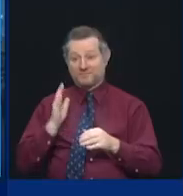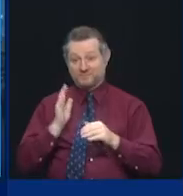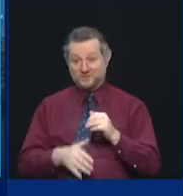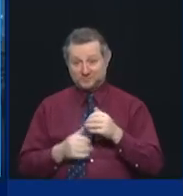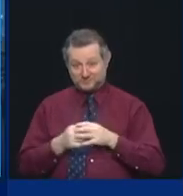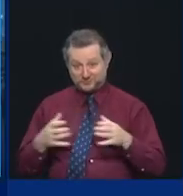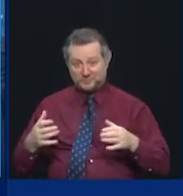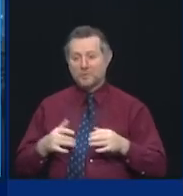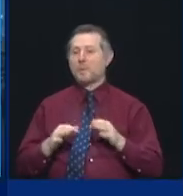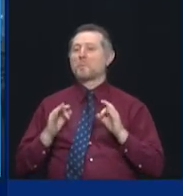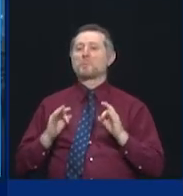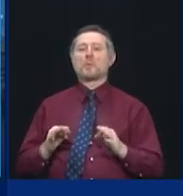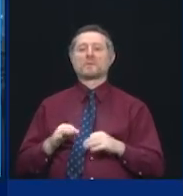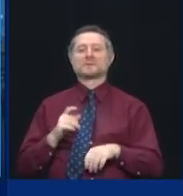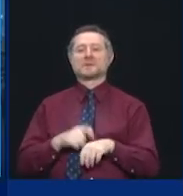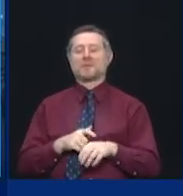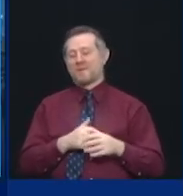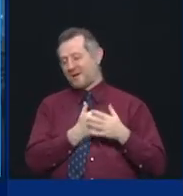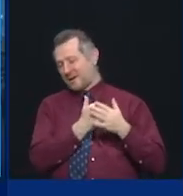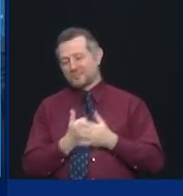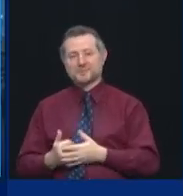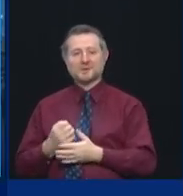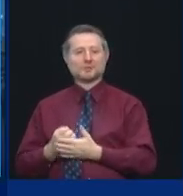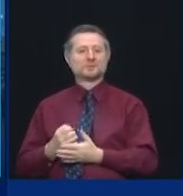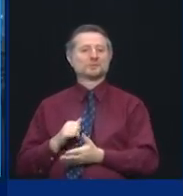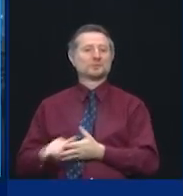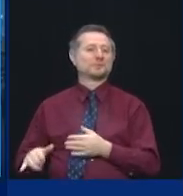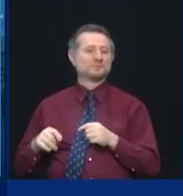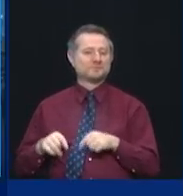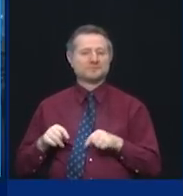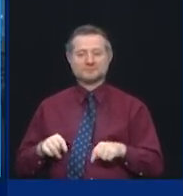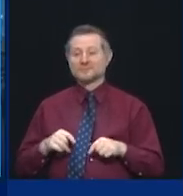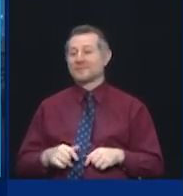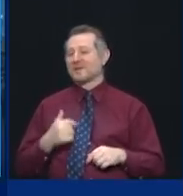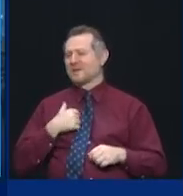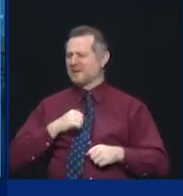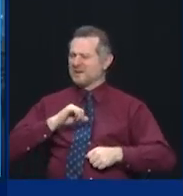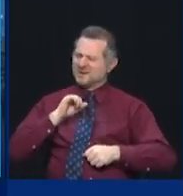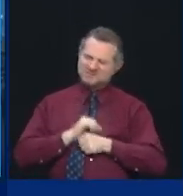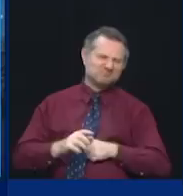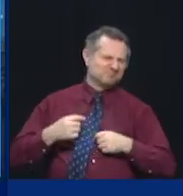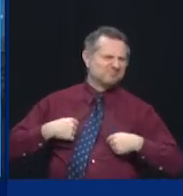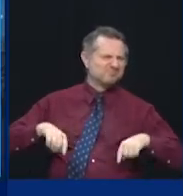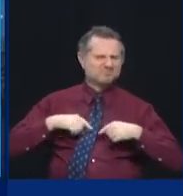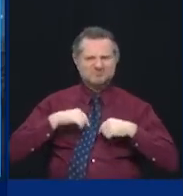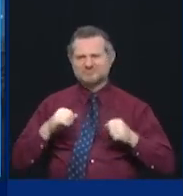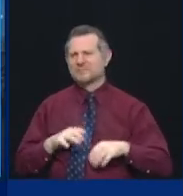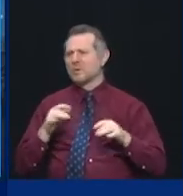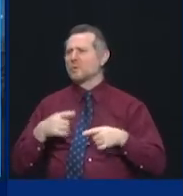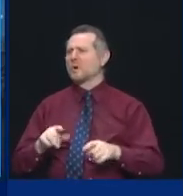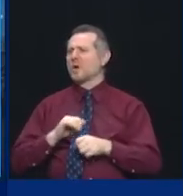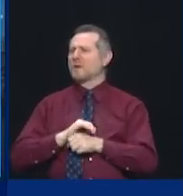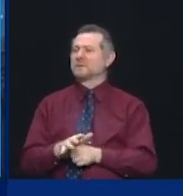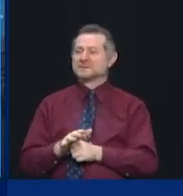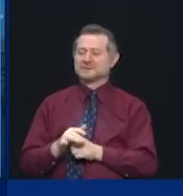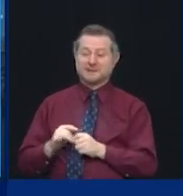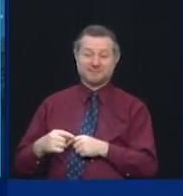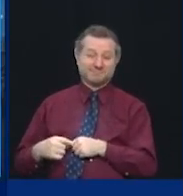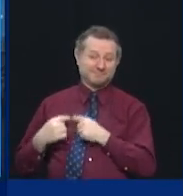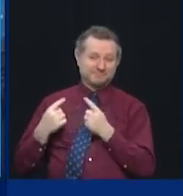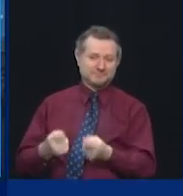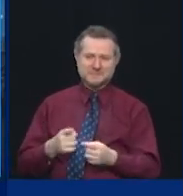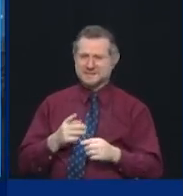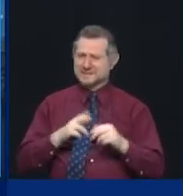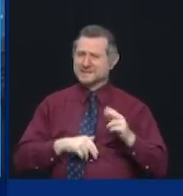We worked to continue the project through COVID, because we knew that we would need